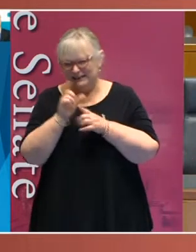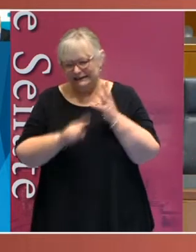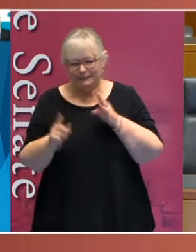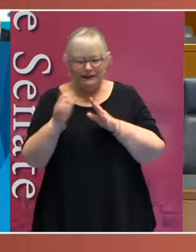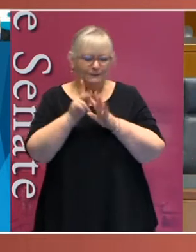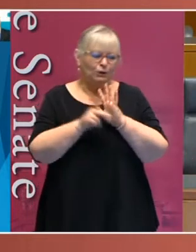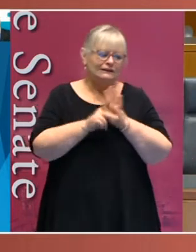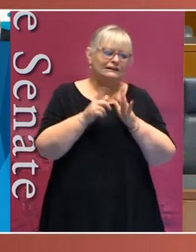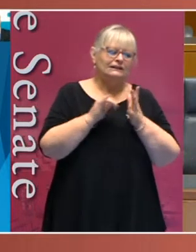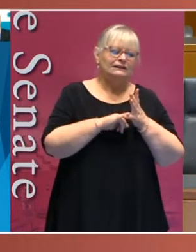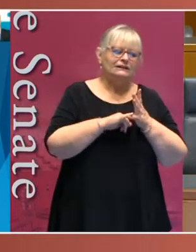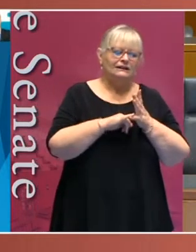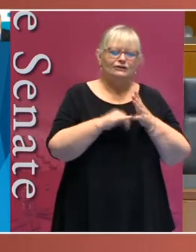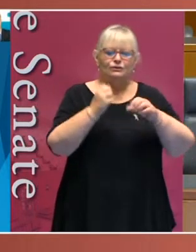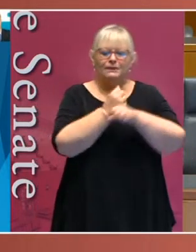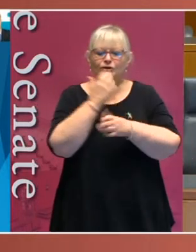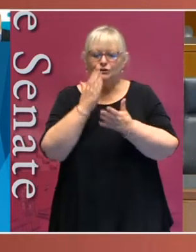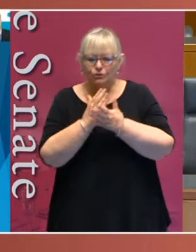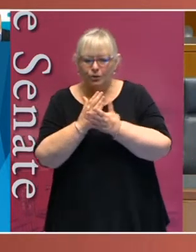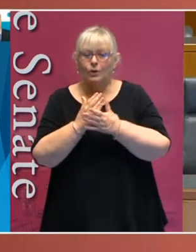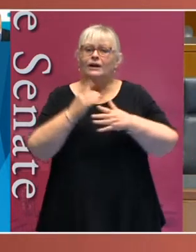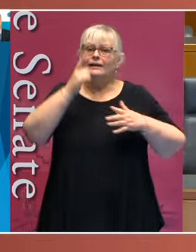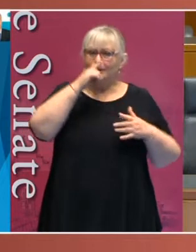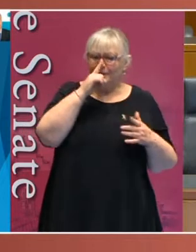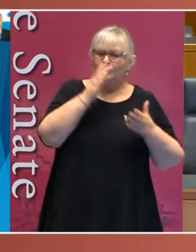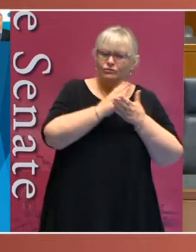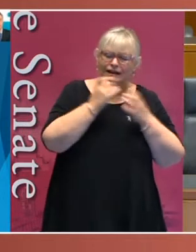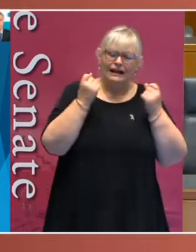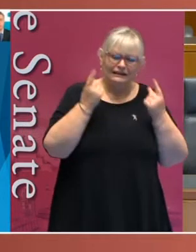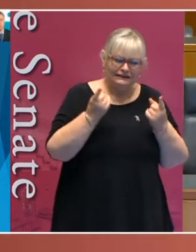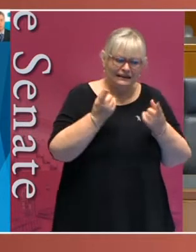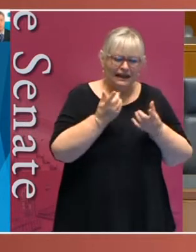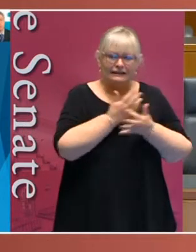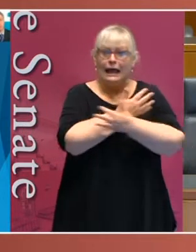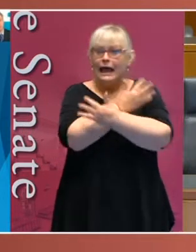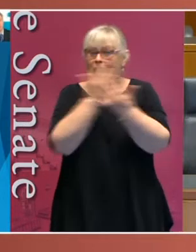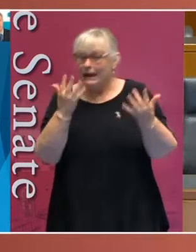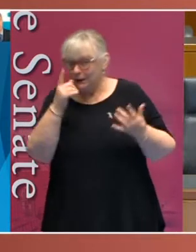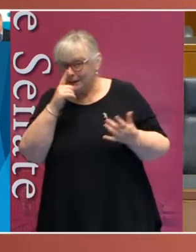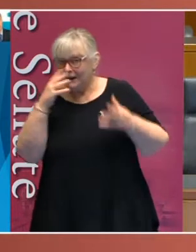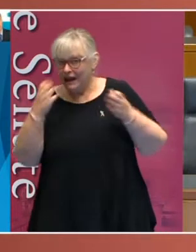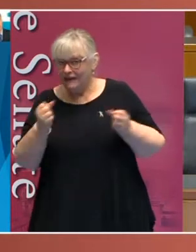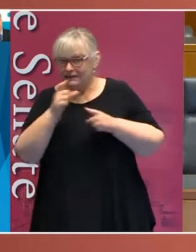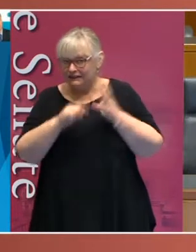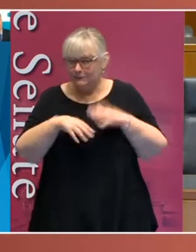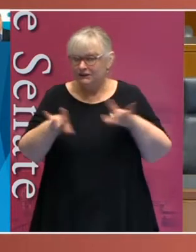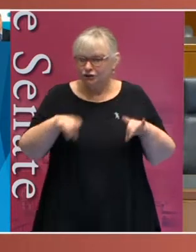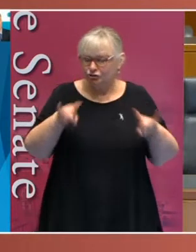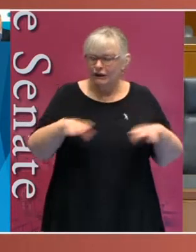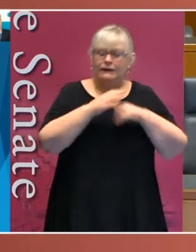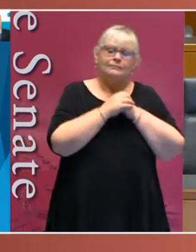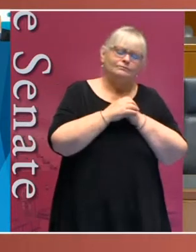ensure that people understand how many people live with disability in Australia.